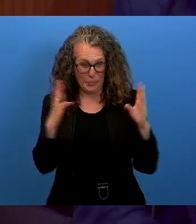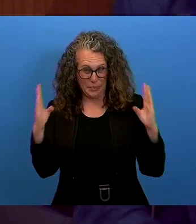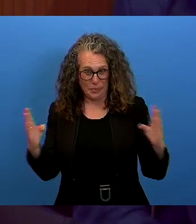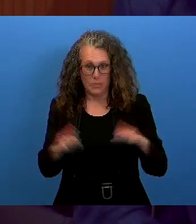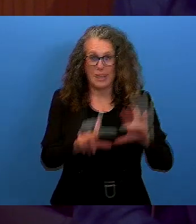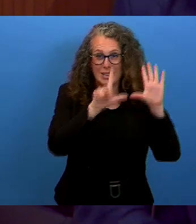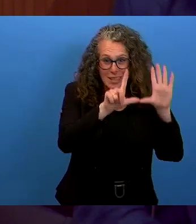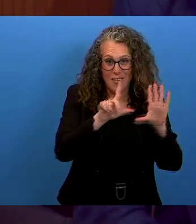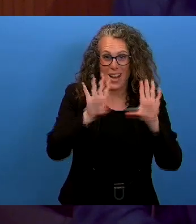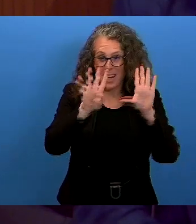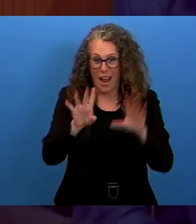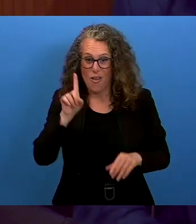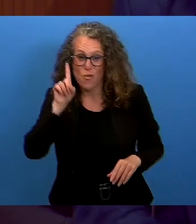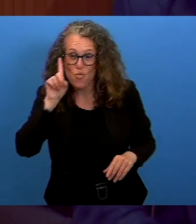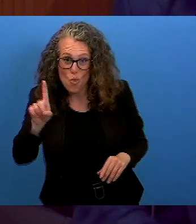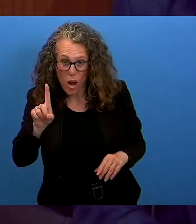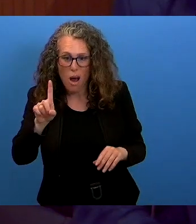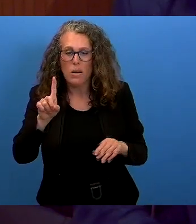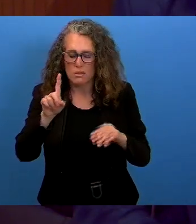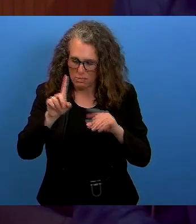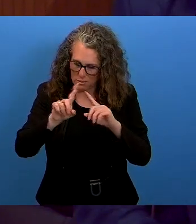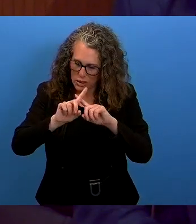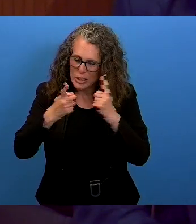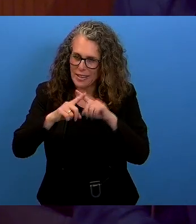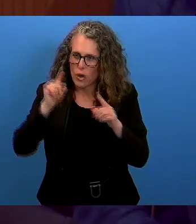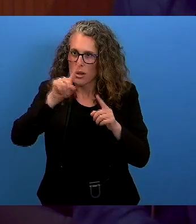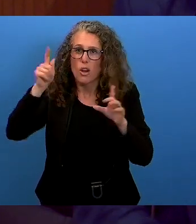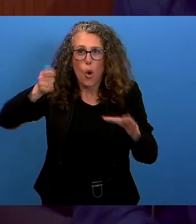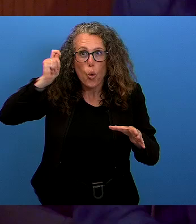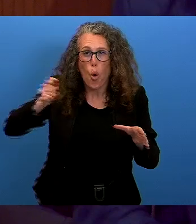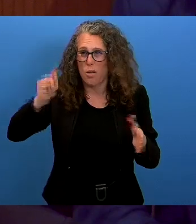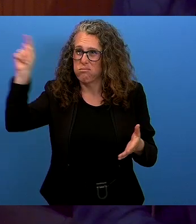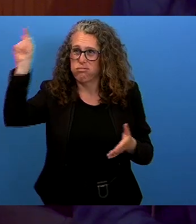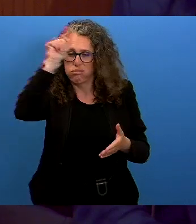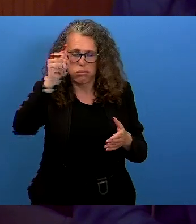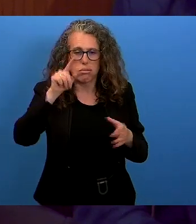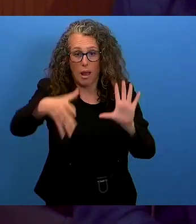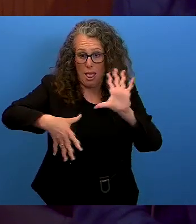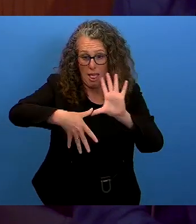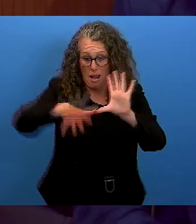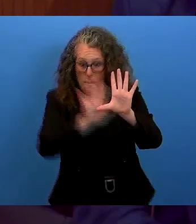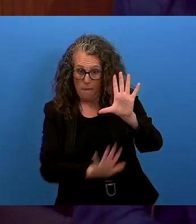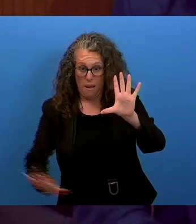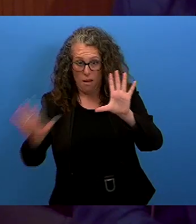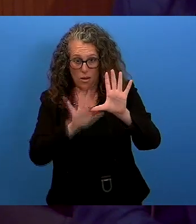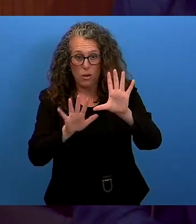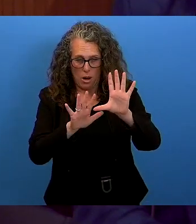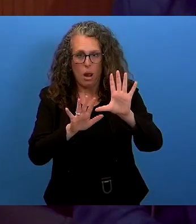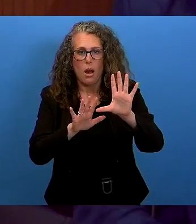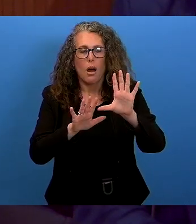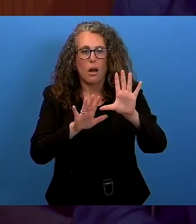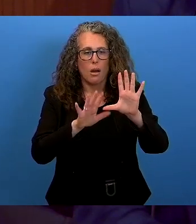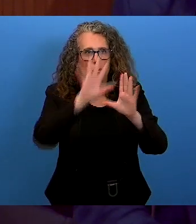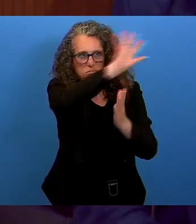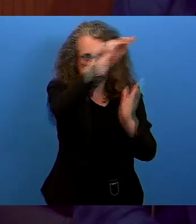791 judgments by constitutional and supreme courts in Latin America applied the declaration